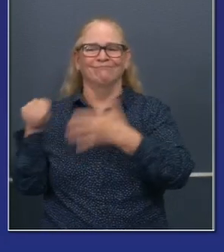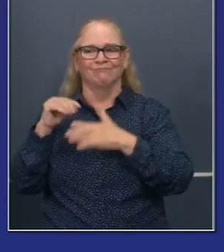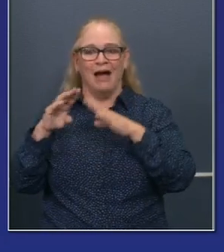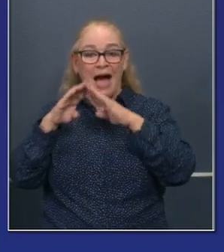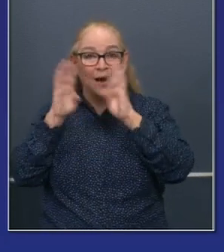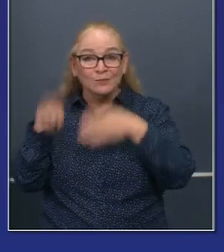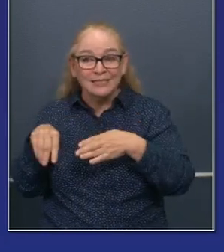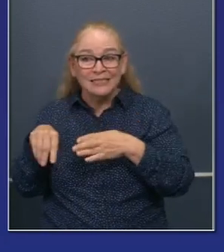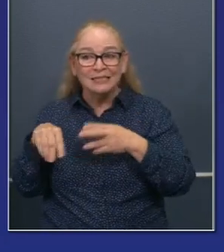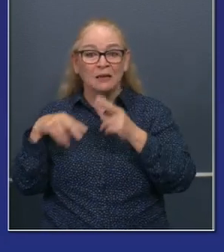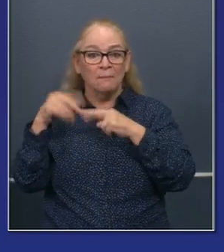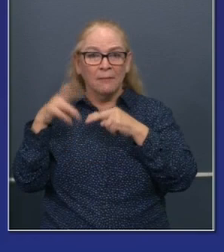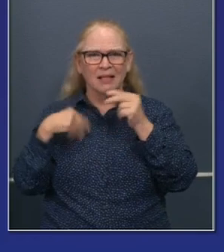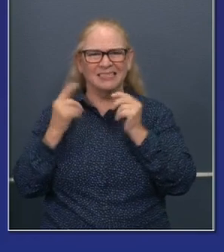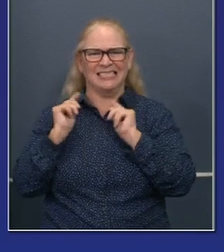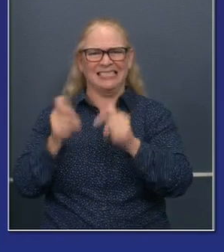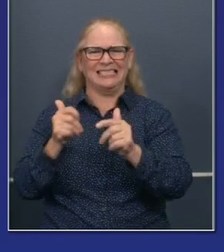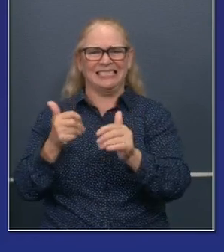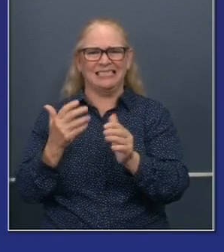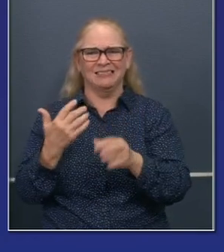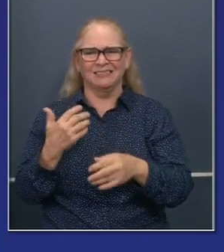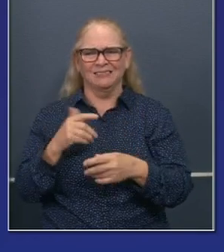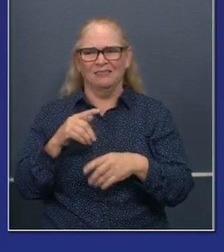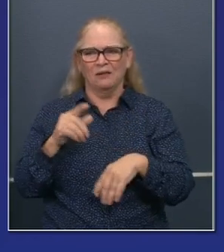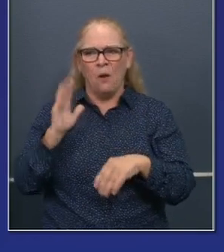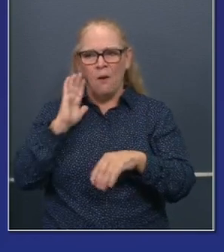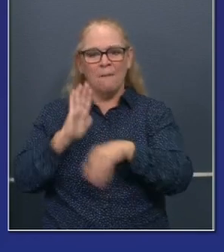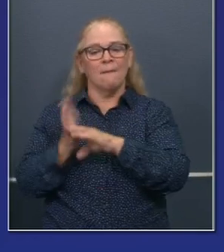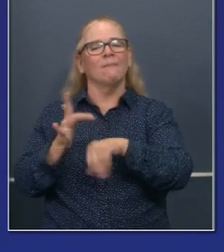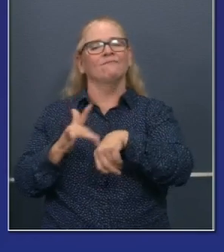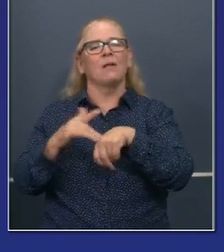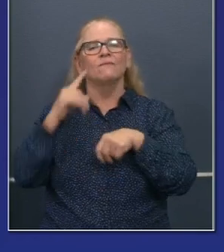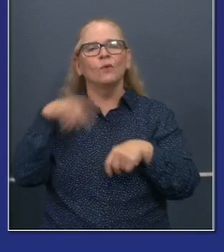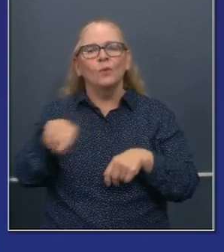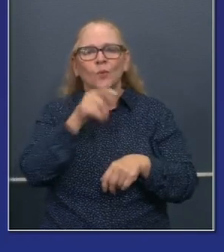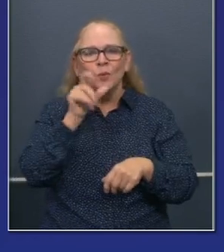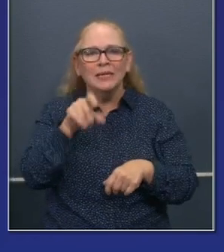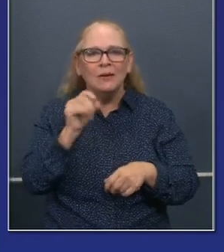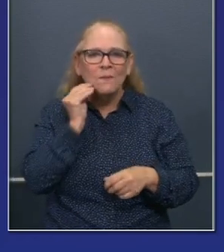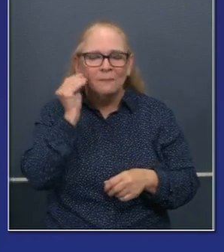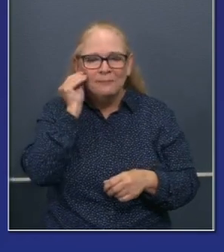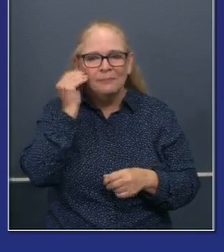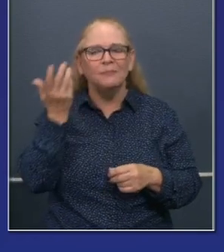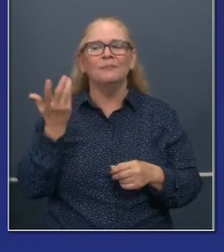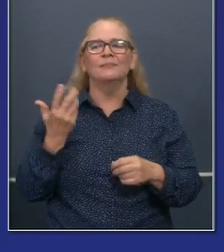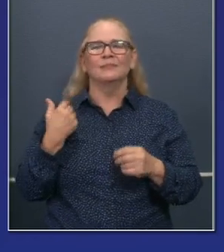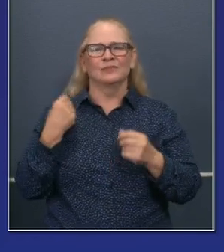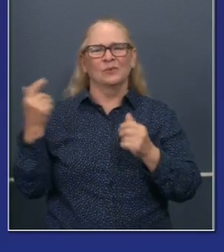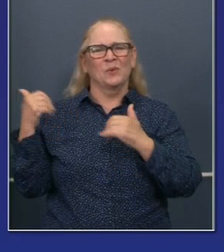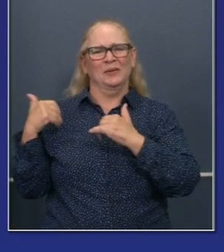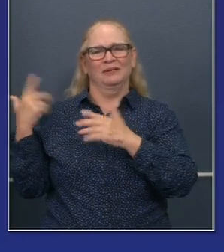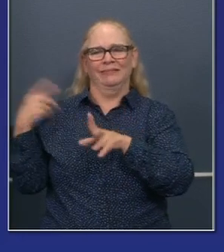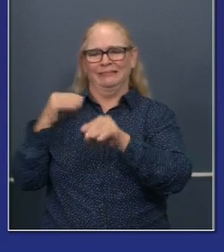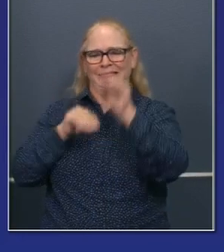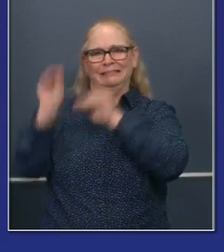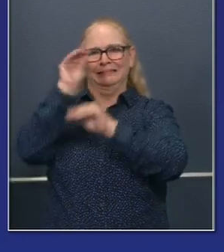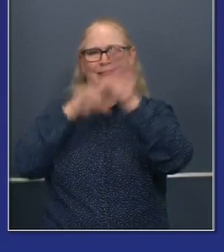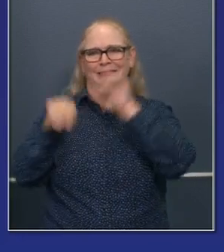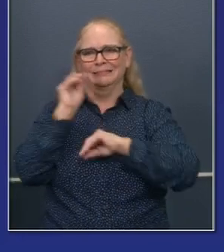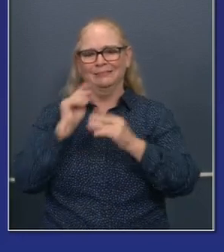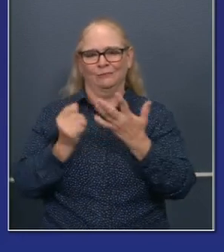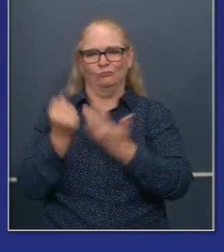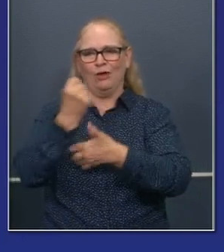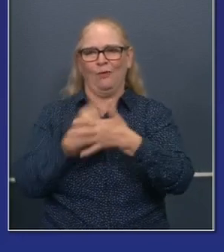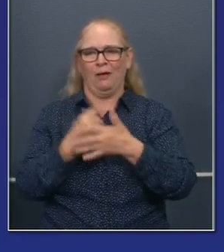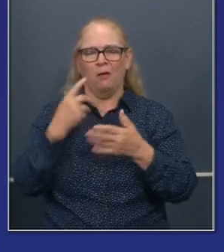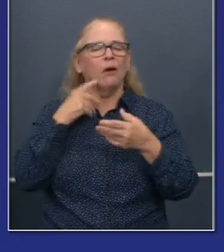faster. Uh, can't be more clear about that. Uh, number of bills, um, I don't want to attach to any one bill. We're negotiating, uh, those